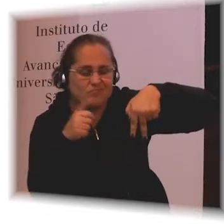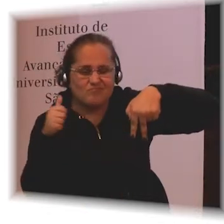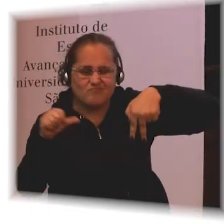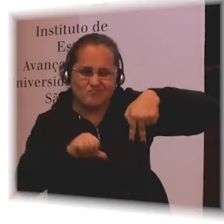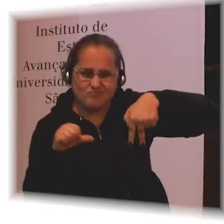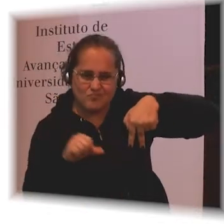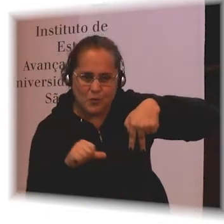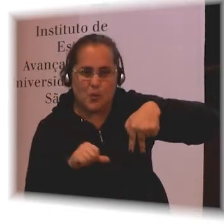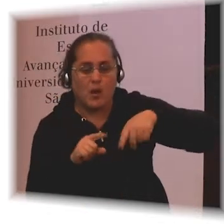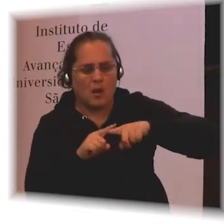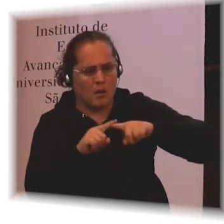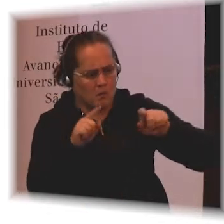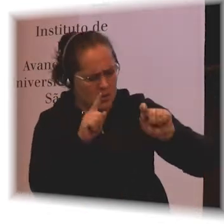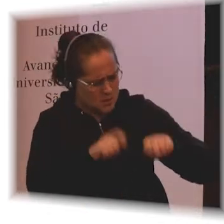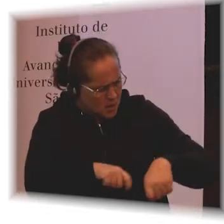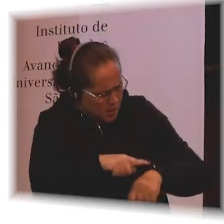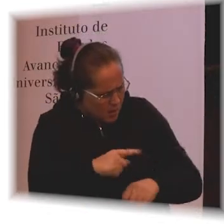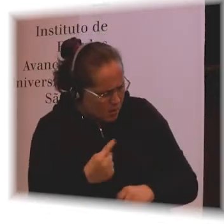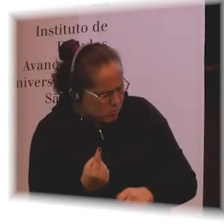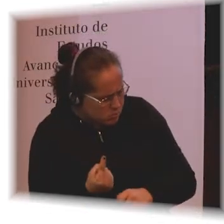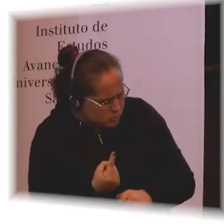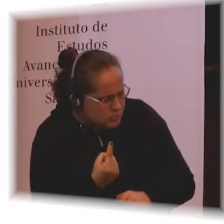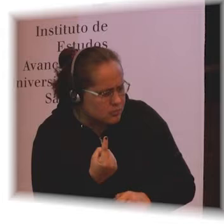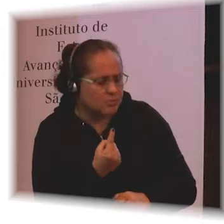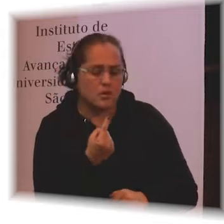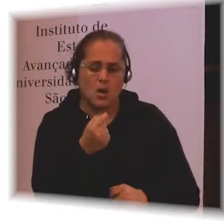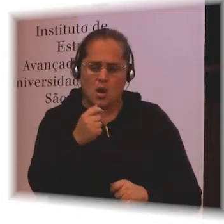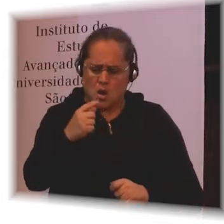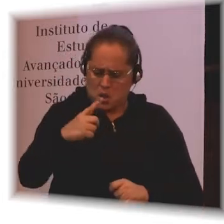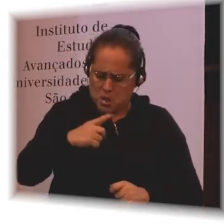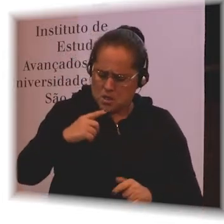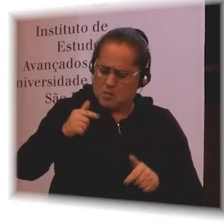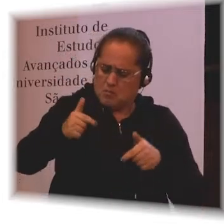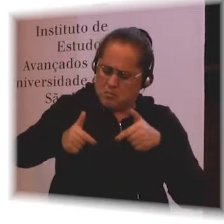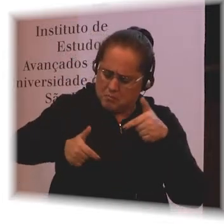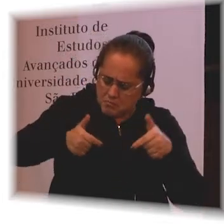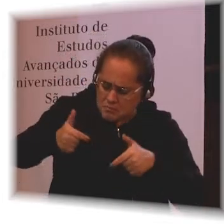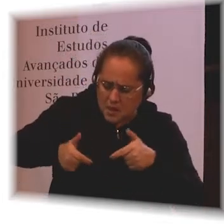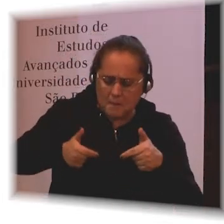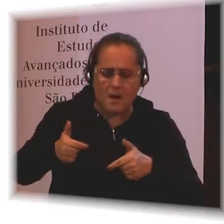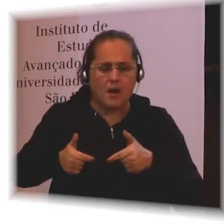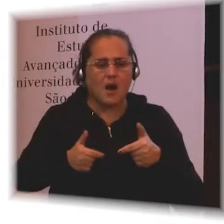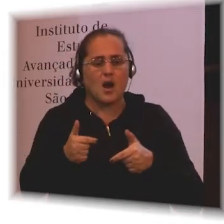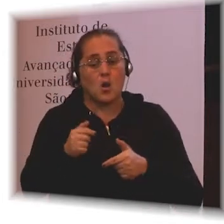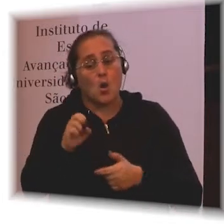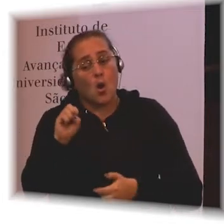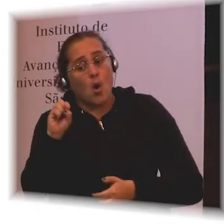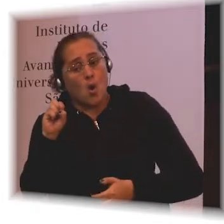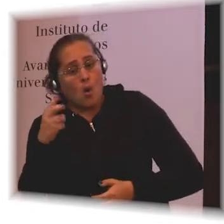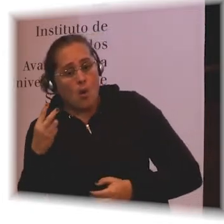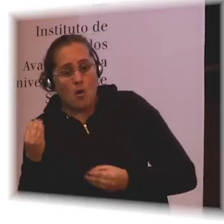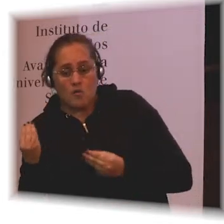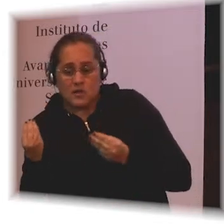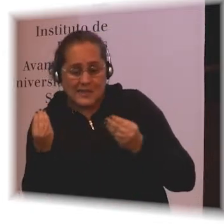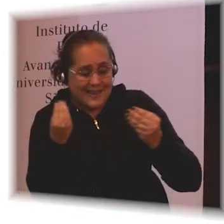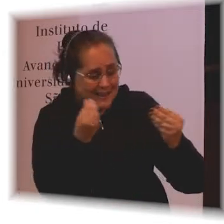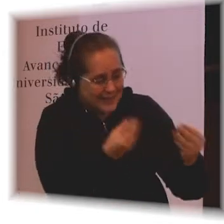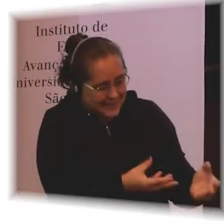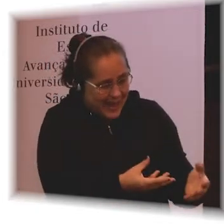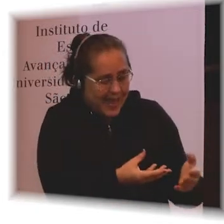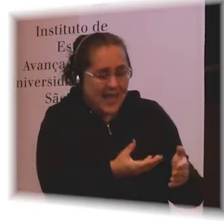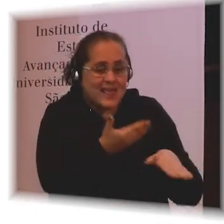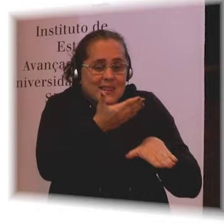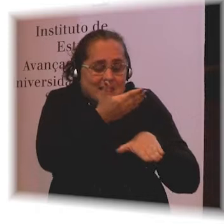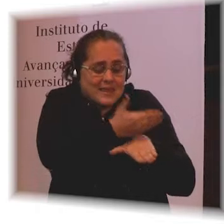So this is assistive devices. Or you can provide retraining or training in specific skills so that people are able to have a